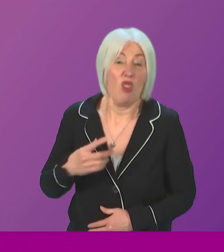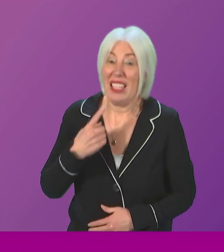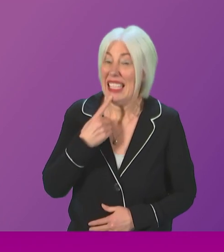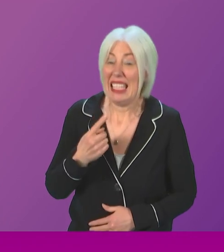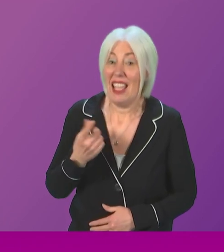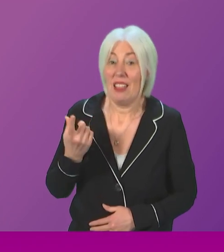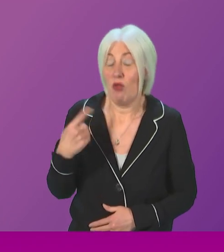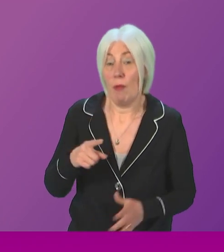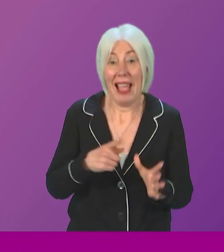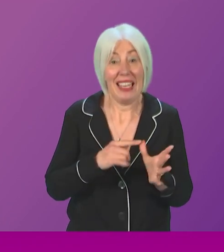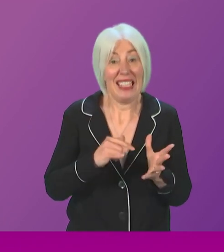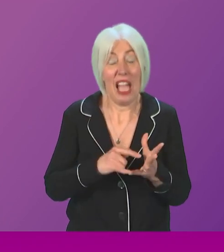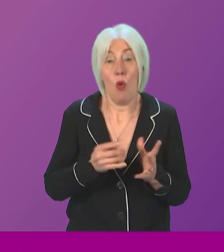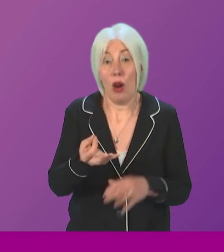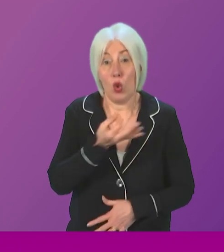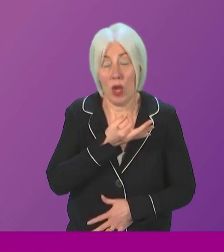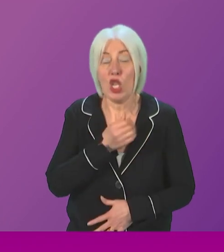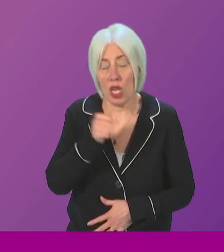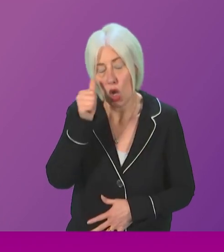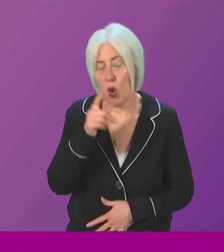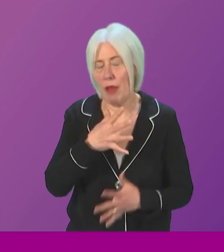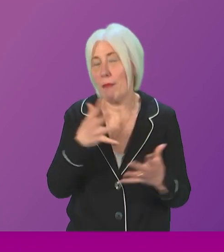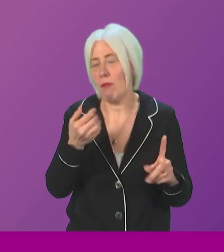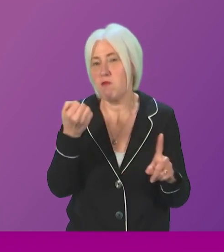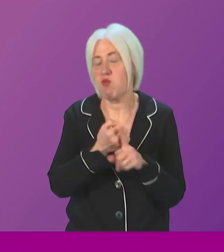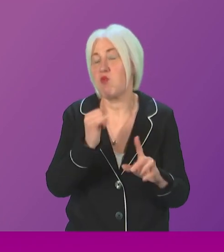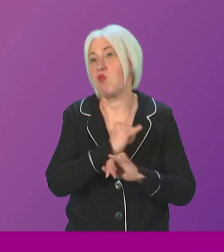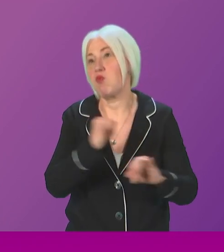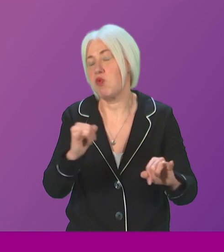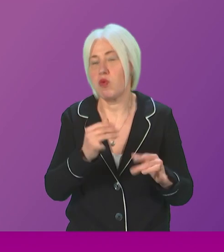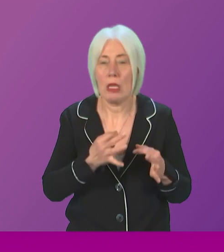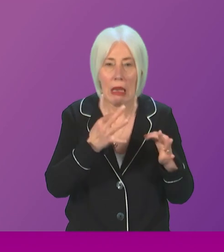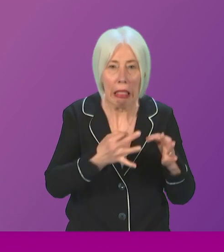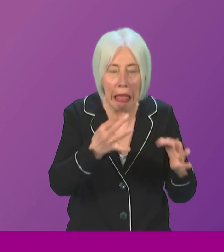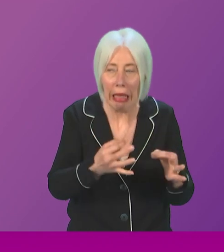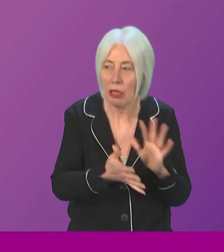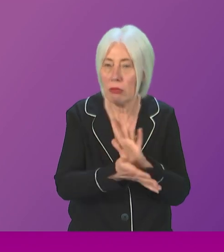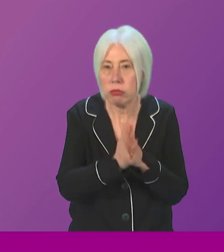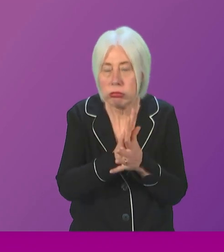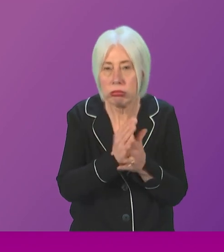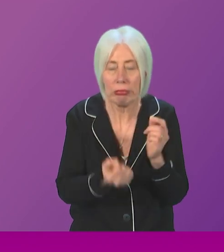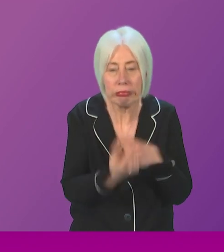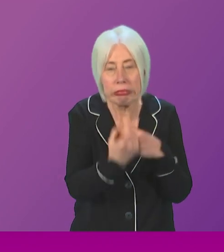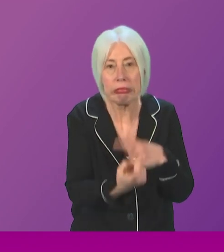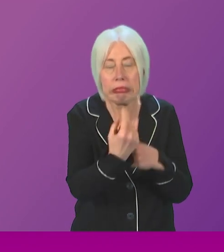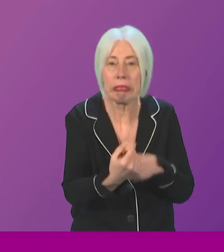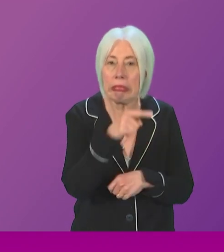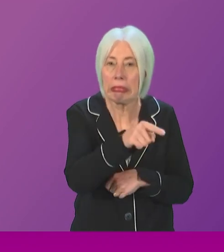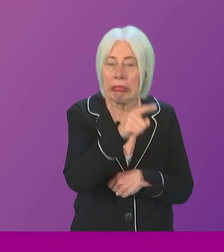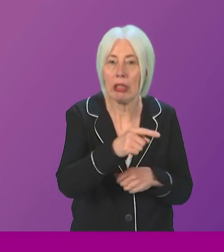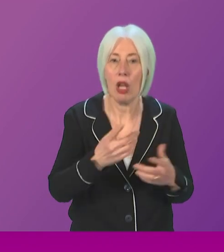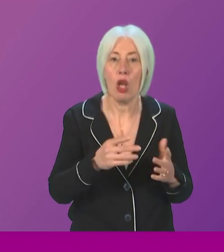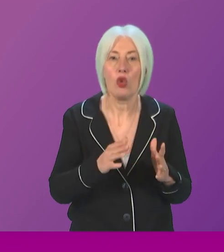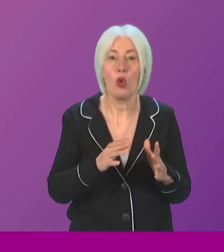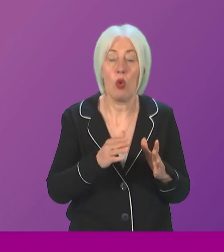from Anna Saba, I do recognise this significant impact that delays that disruption does have during the annual